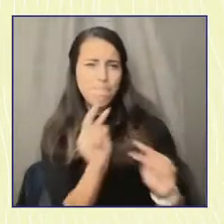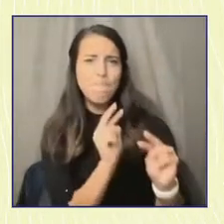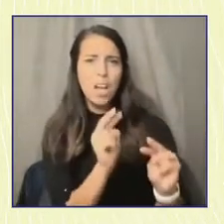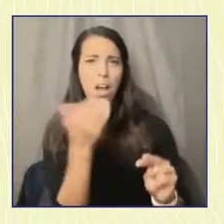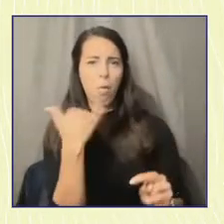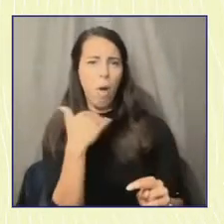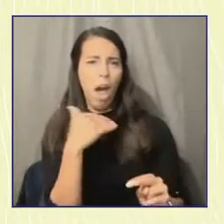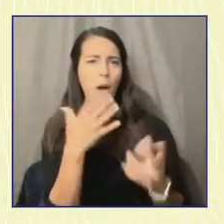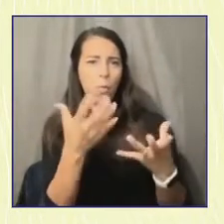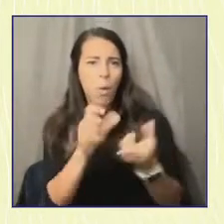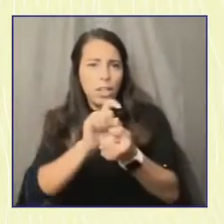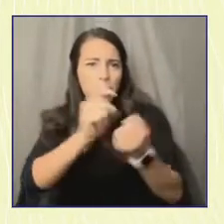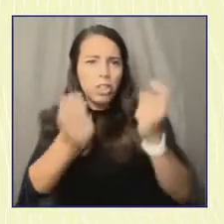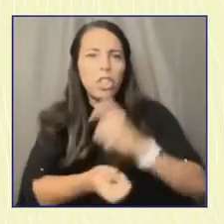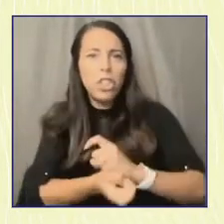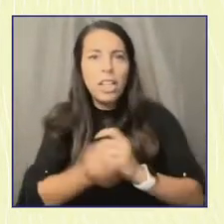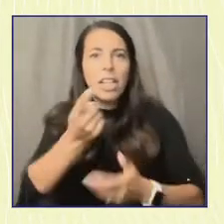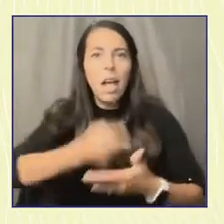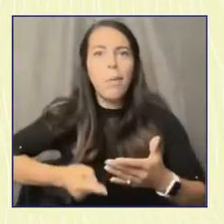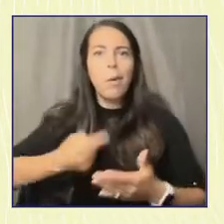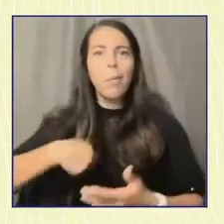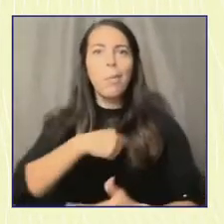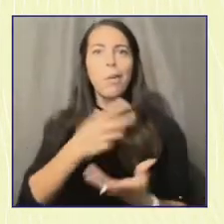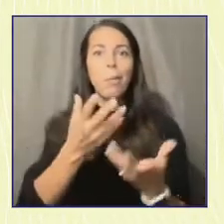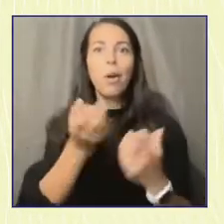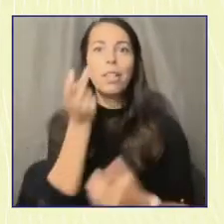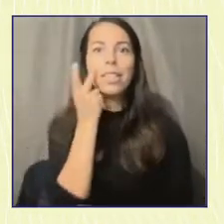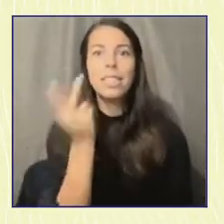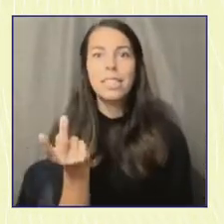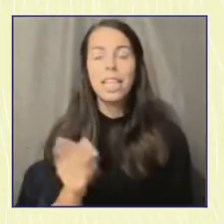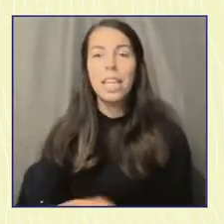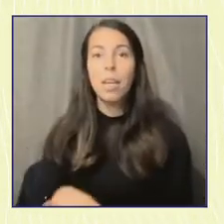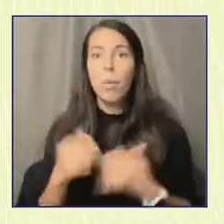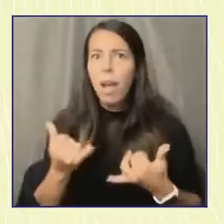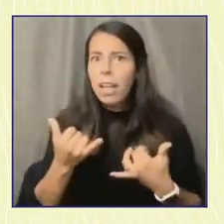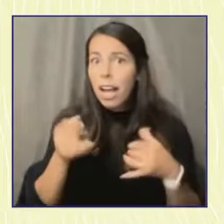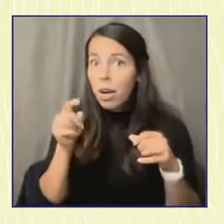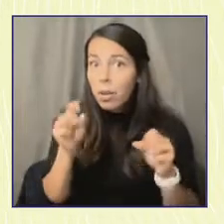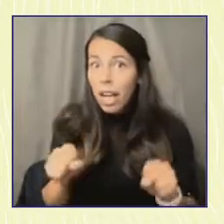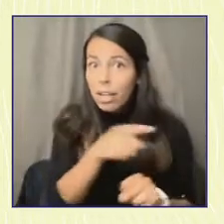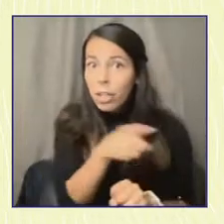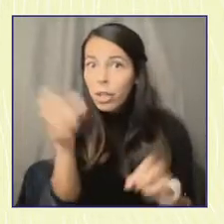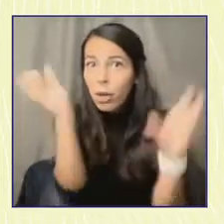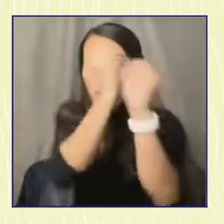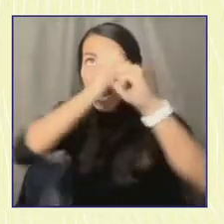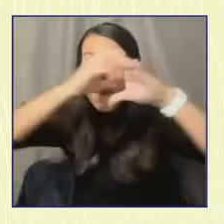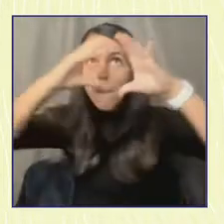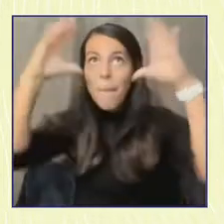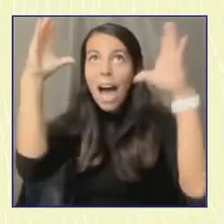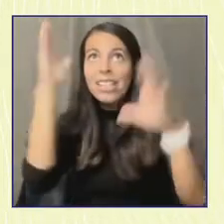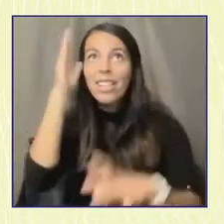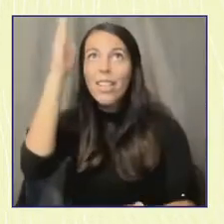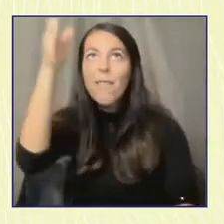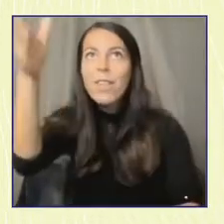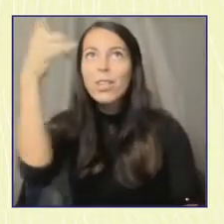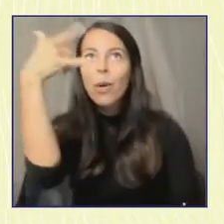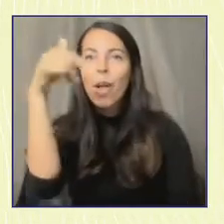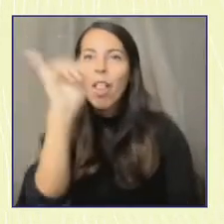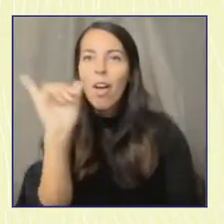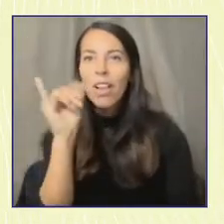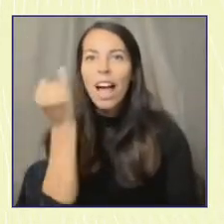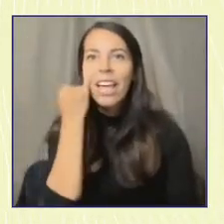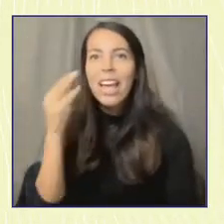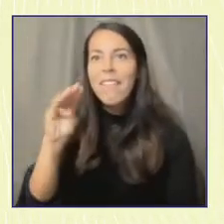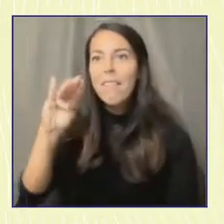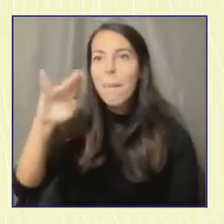want to see. Can we for a minute imagine what the future would look like if millennials and Gen Z took over the ballot